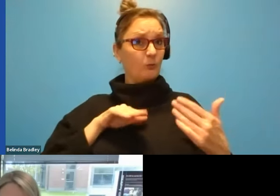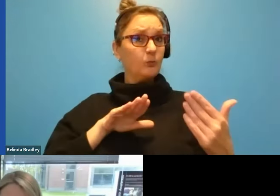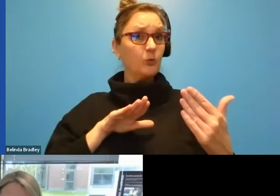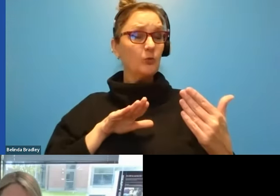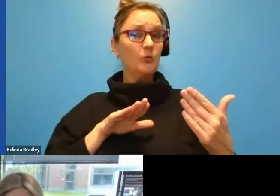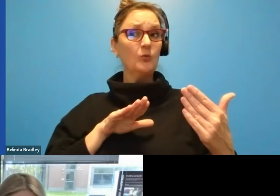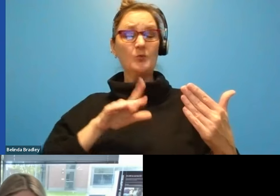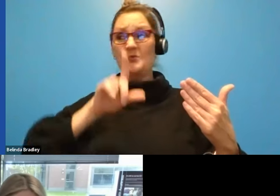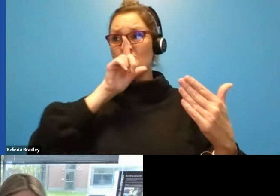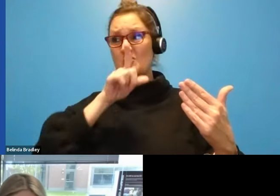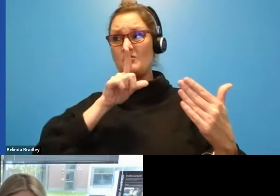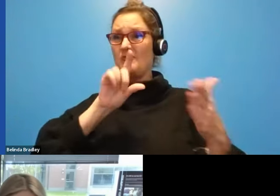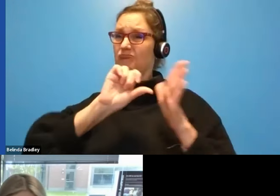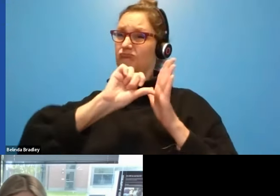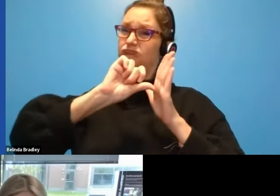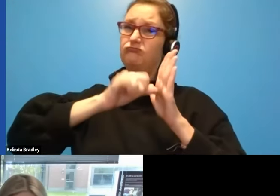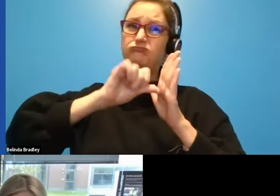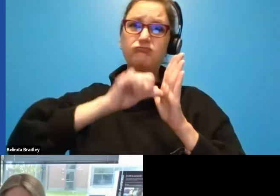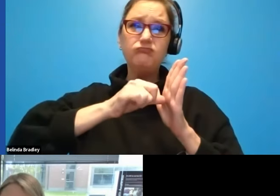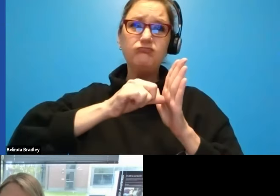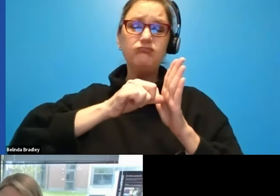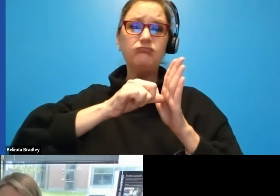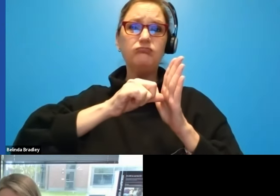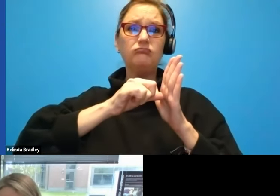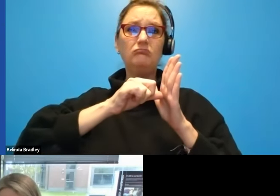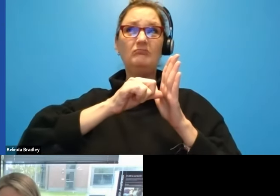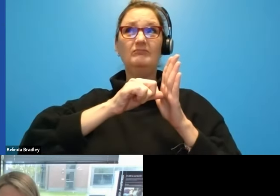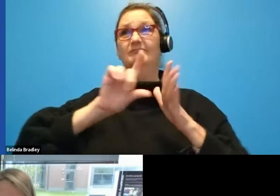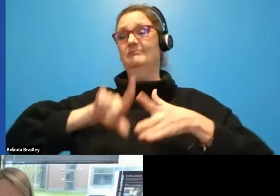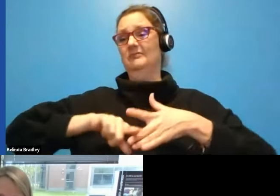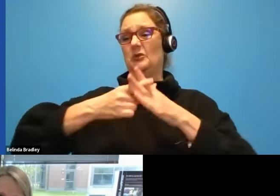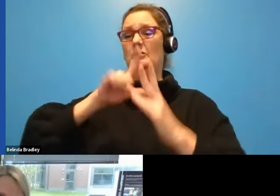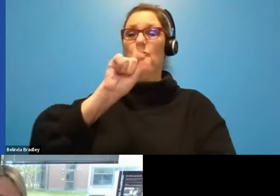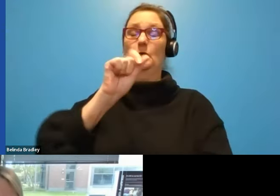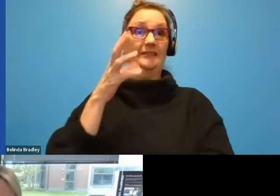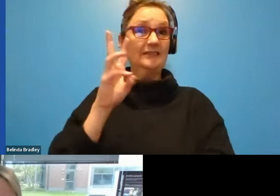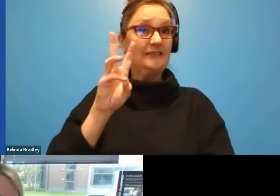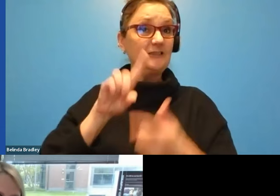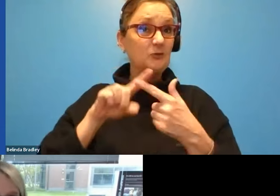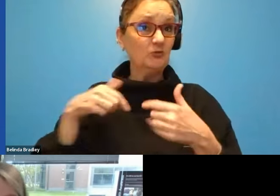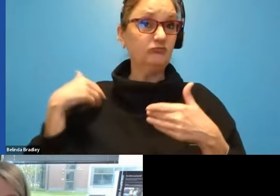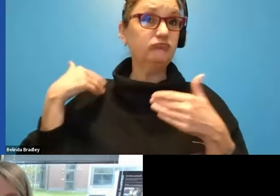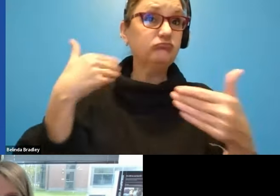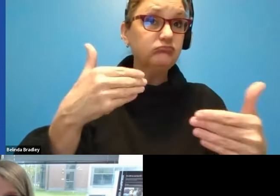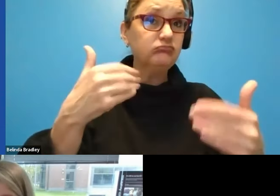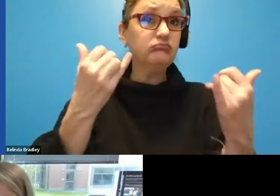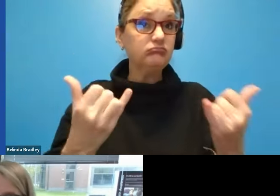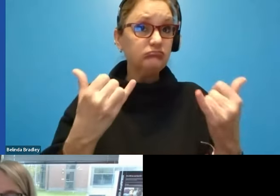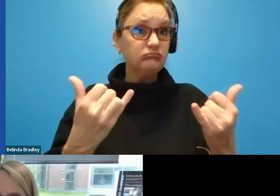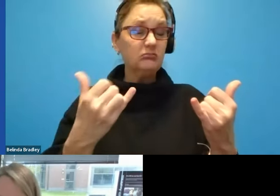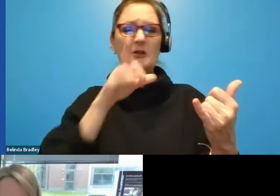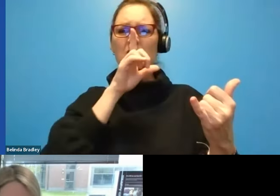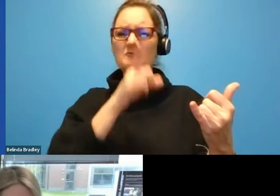we really instilled back, gosh, beginning of 2016 when we came in and we kind of took this as an opportunity to